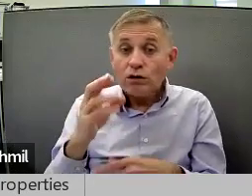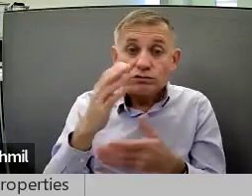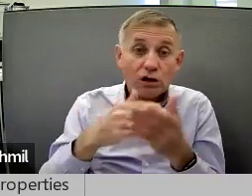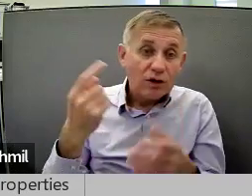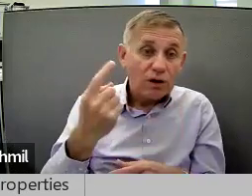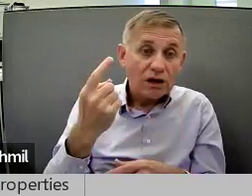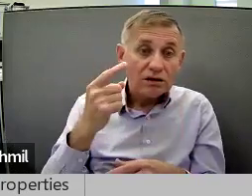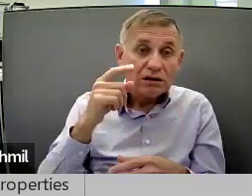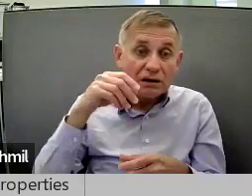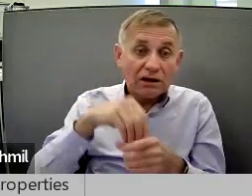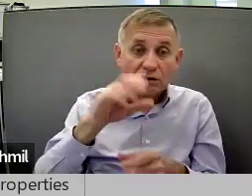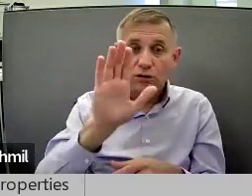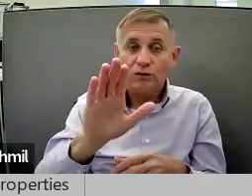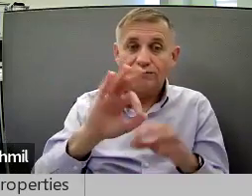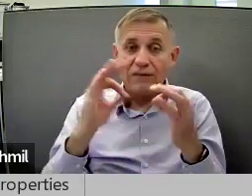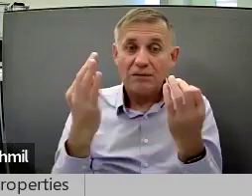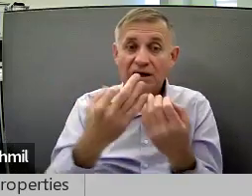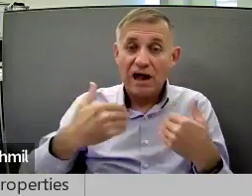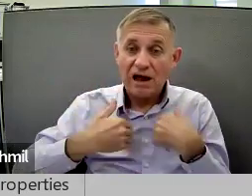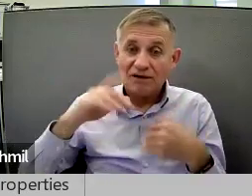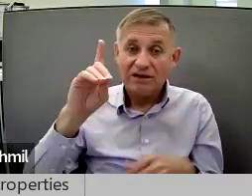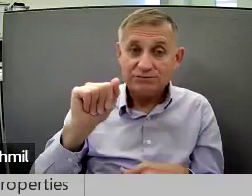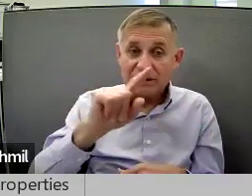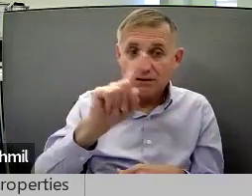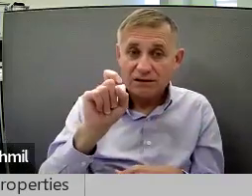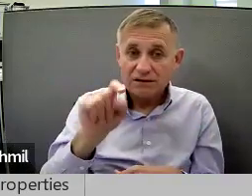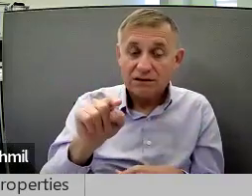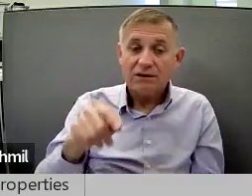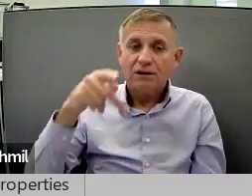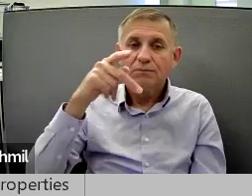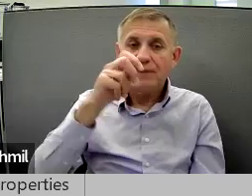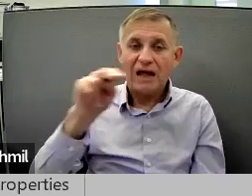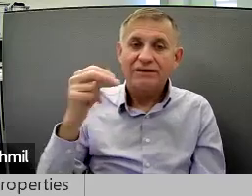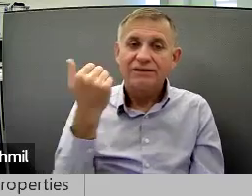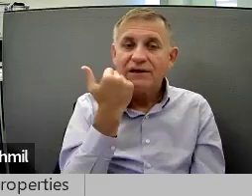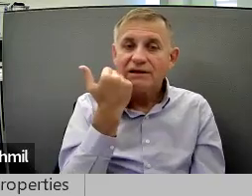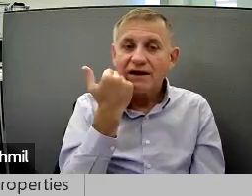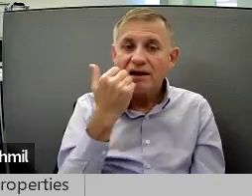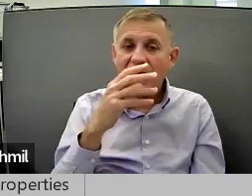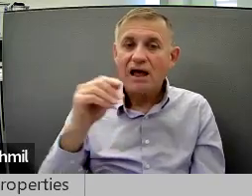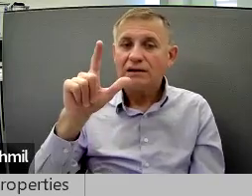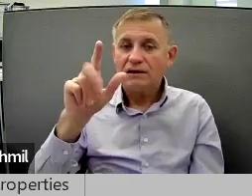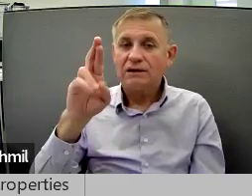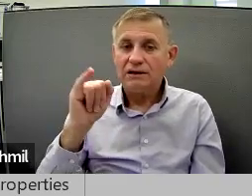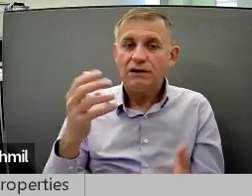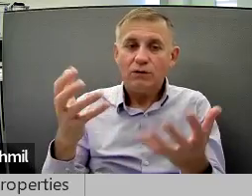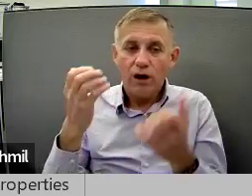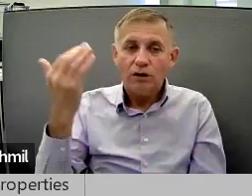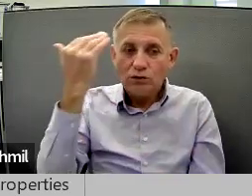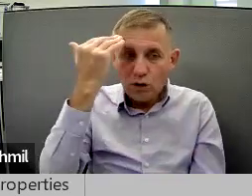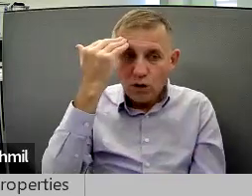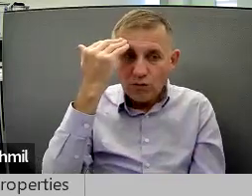Do you or somebody in your family have a disability? And dental and